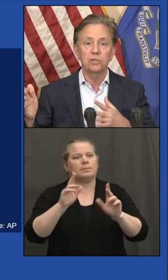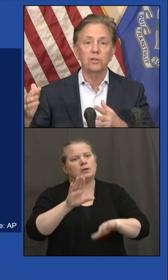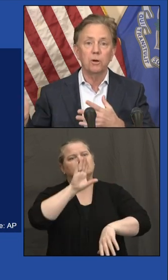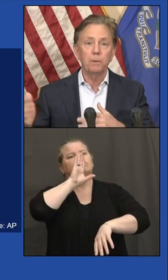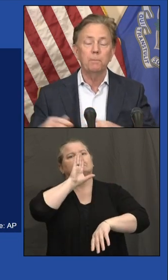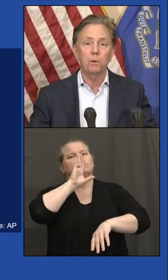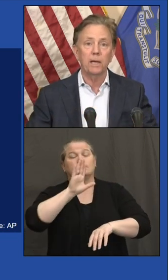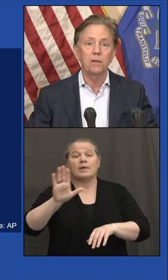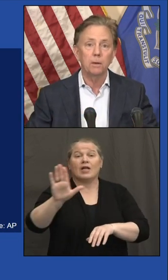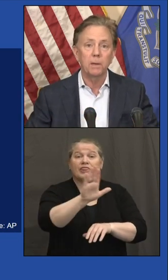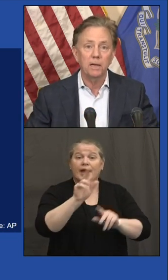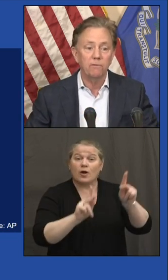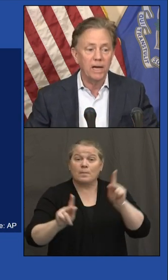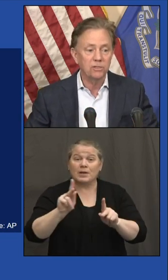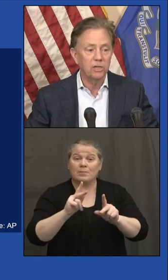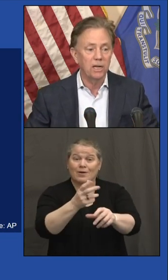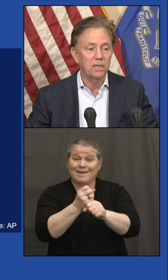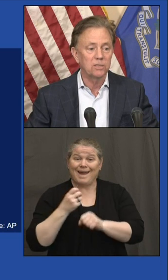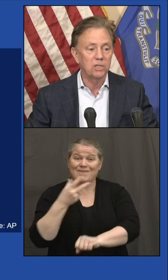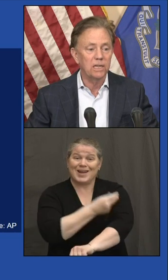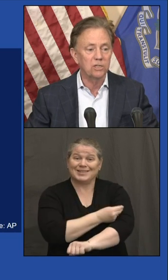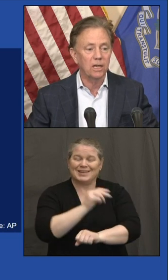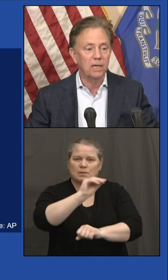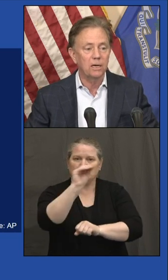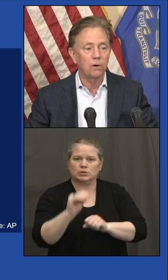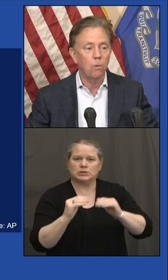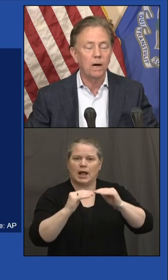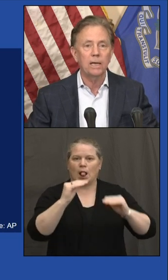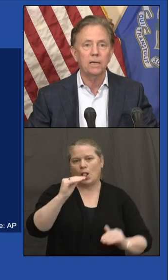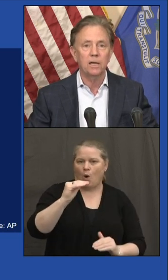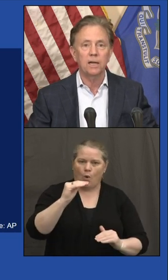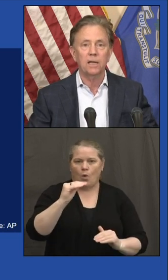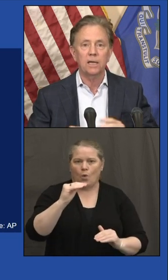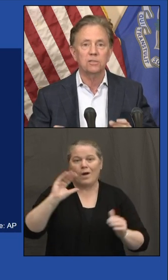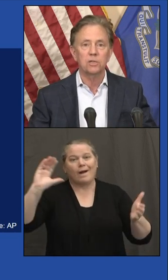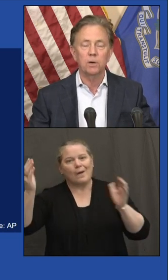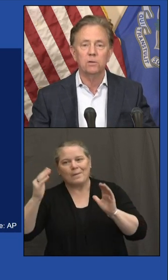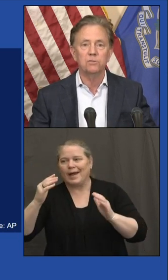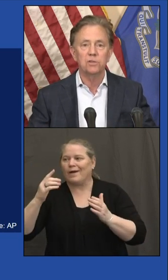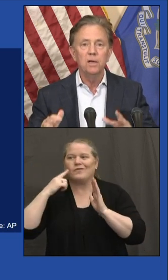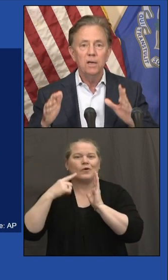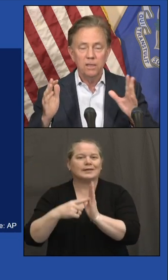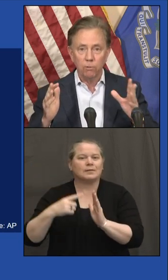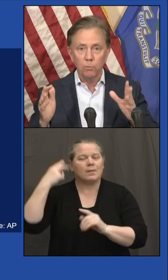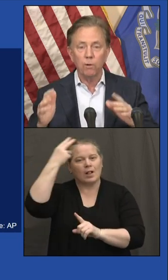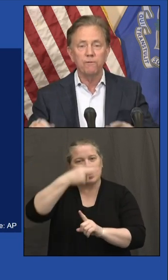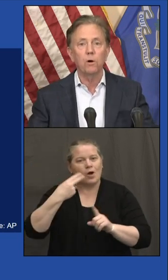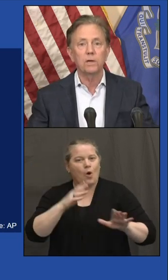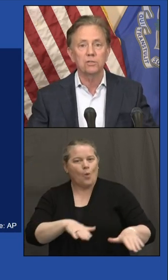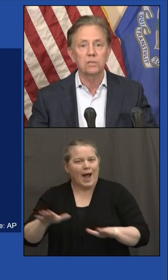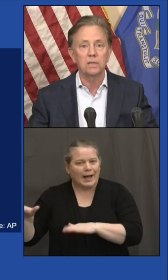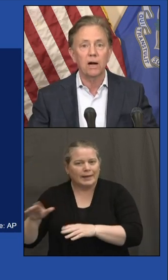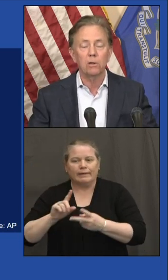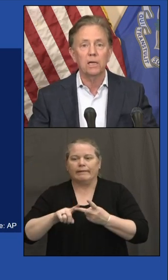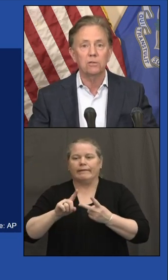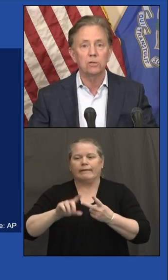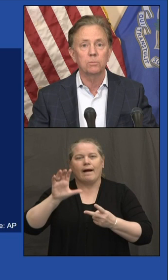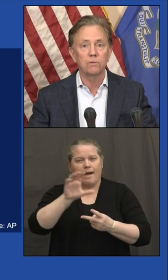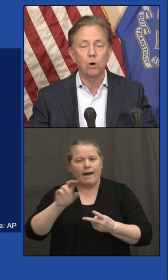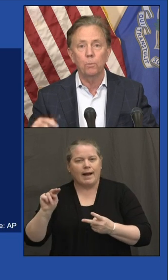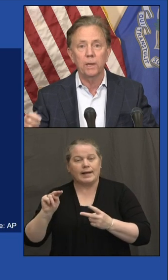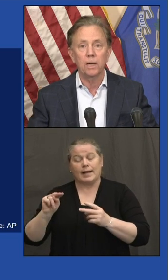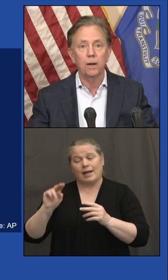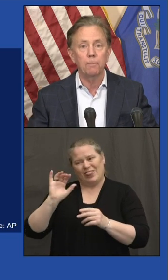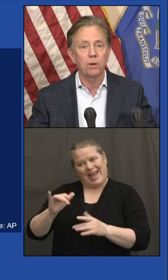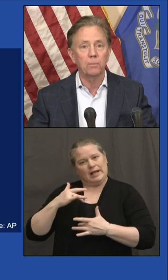percentage of their people ended up getting vaccinated than states like Hawaii and Connecticut and some others that were more focused narrowly in